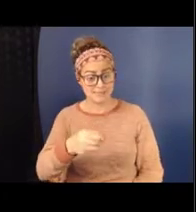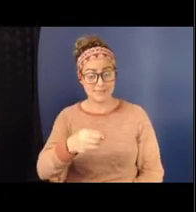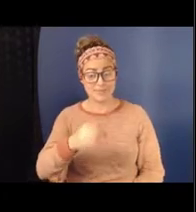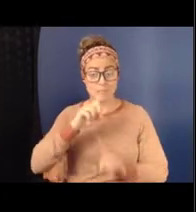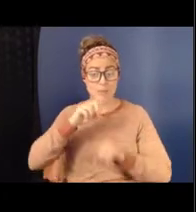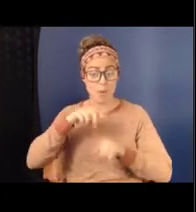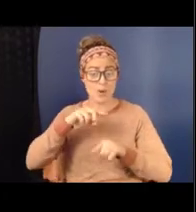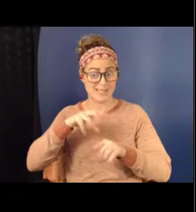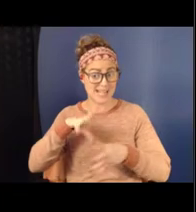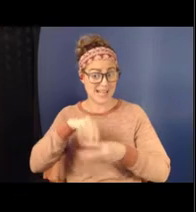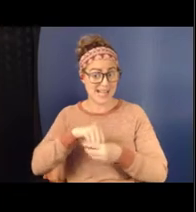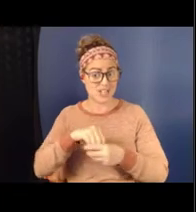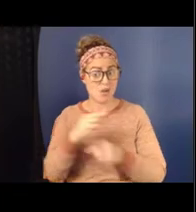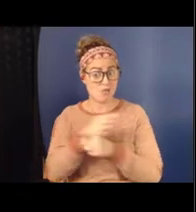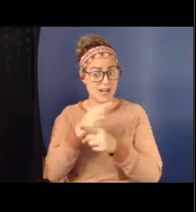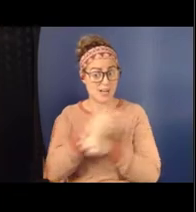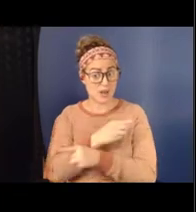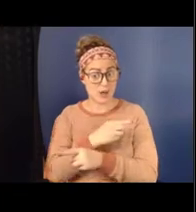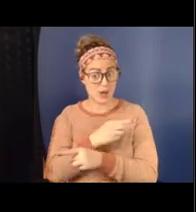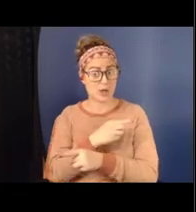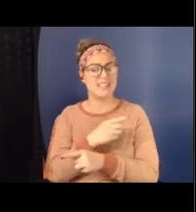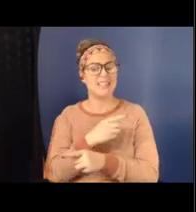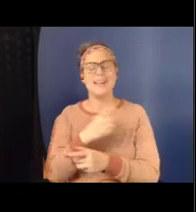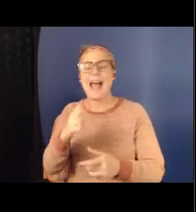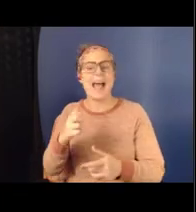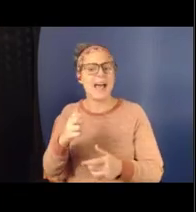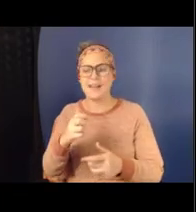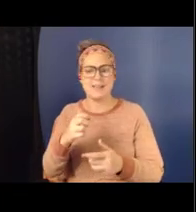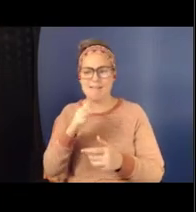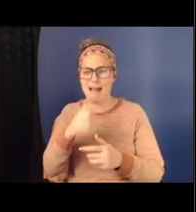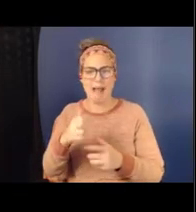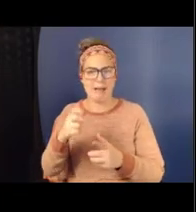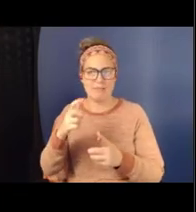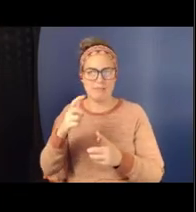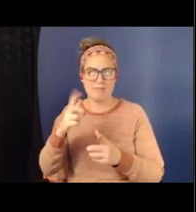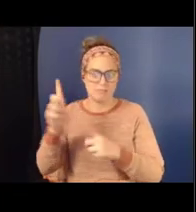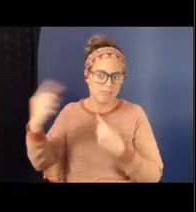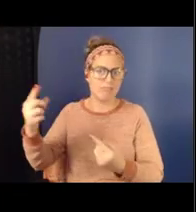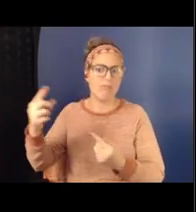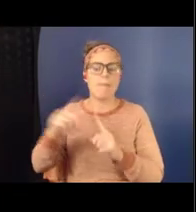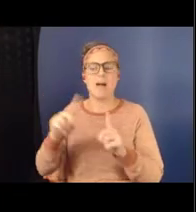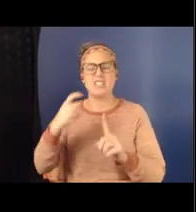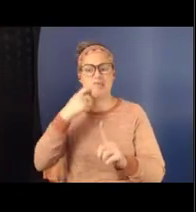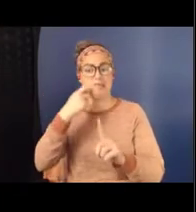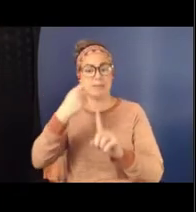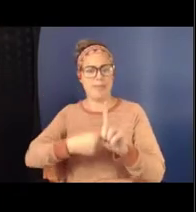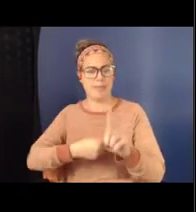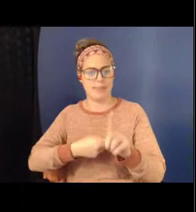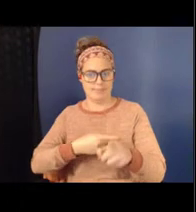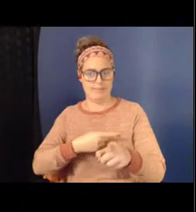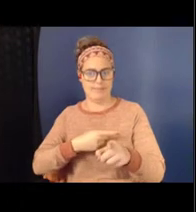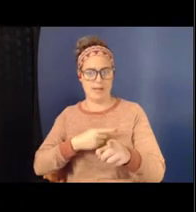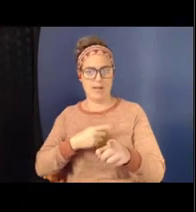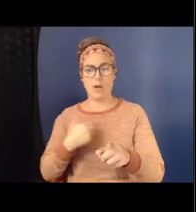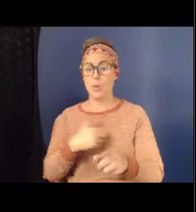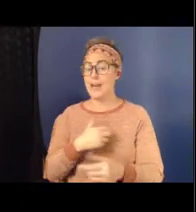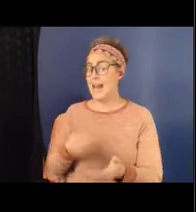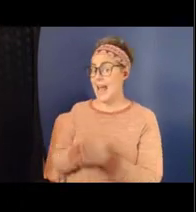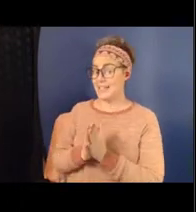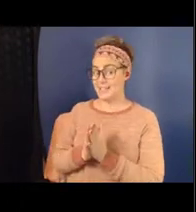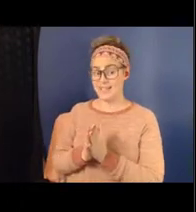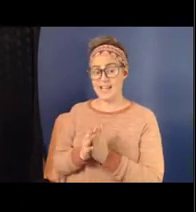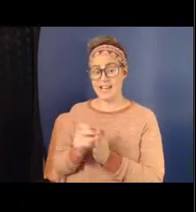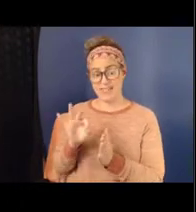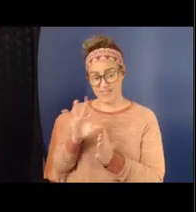Not lifetime, but like in the last month. But when we ask them whether or not they've directed homophobic epithets to